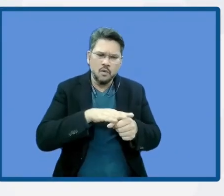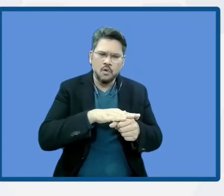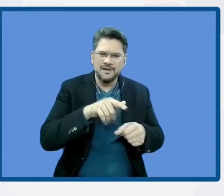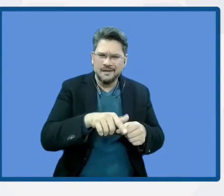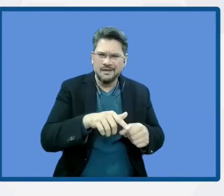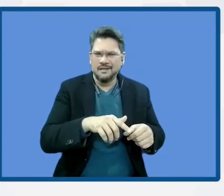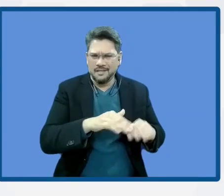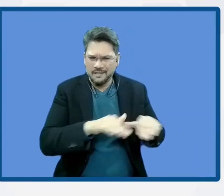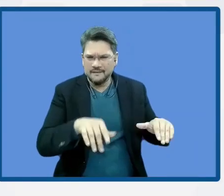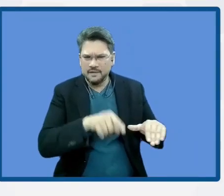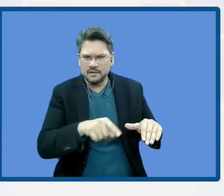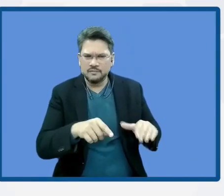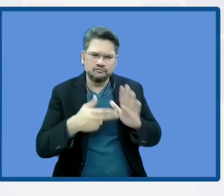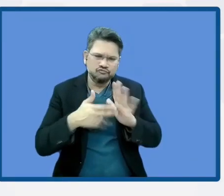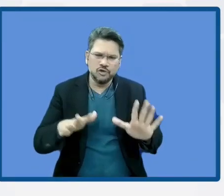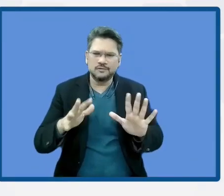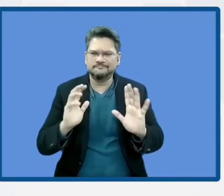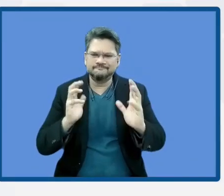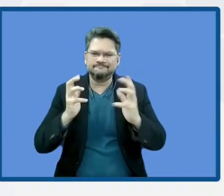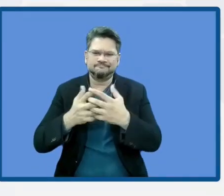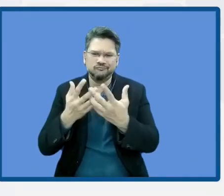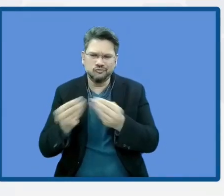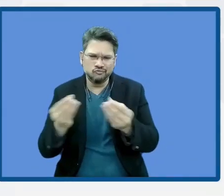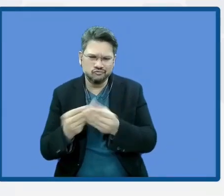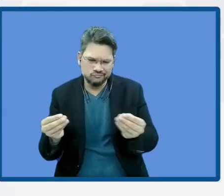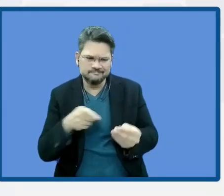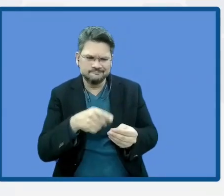the resiliency for the region?